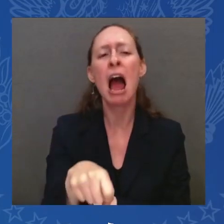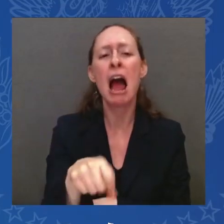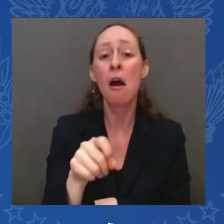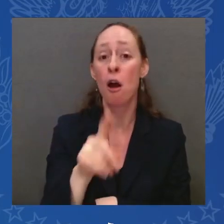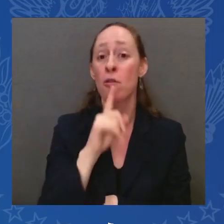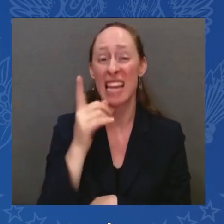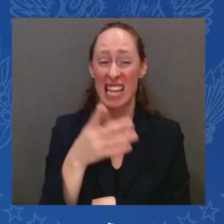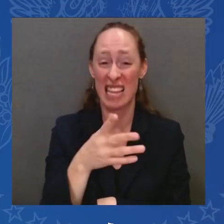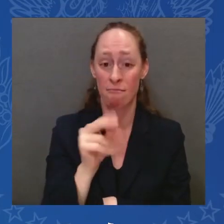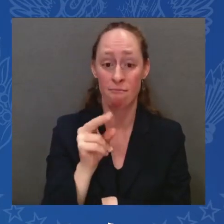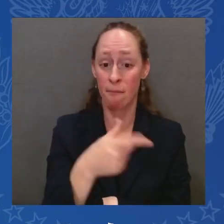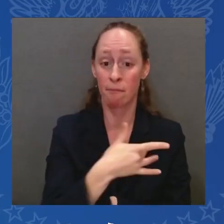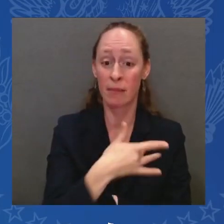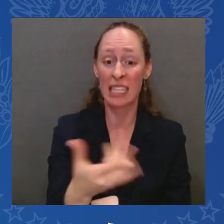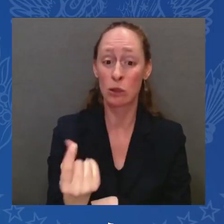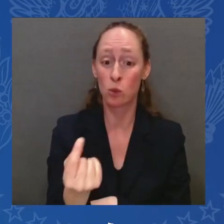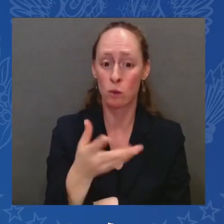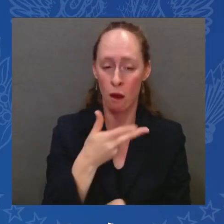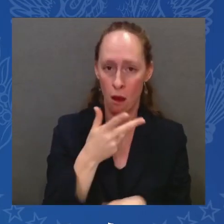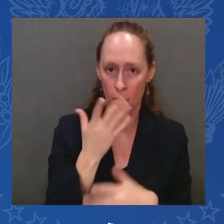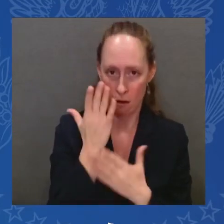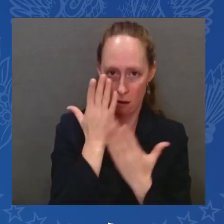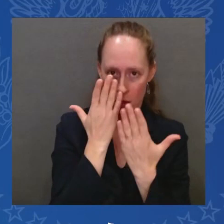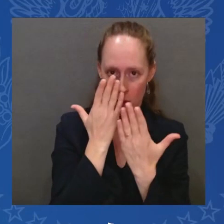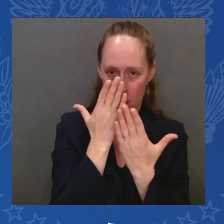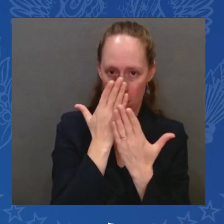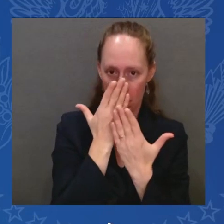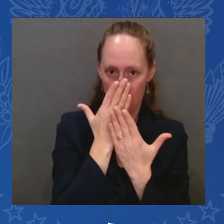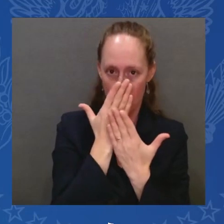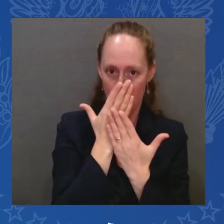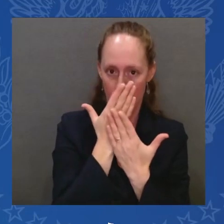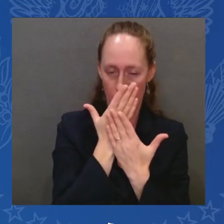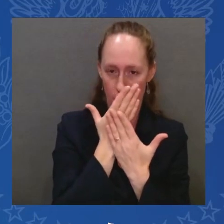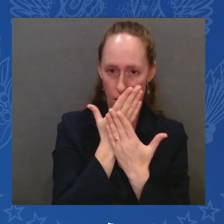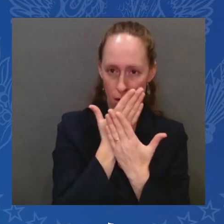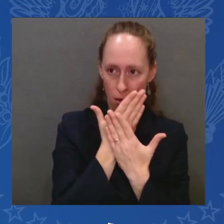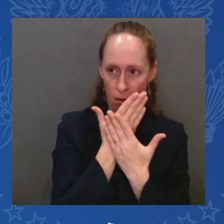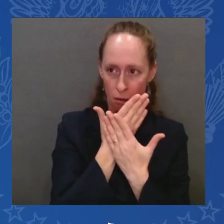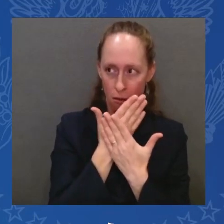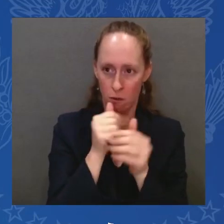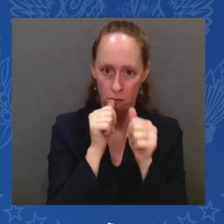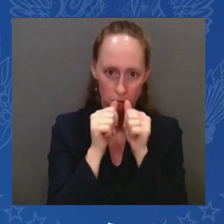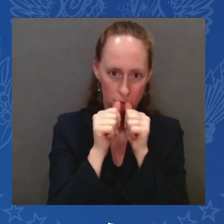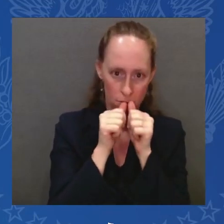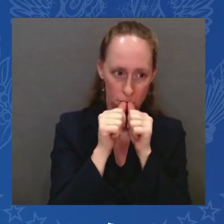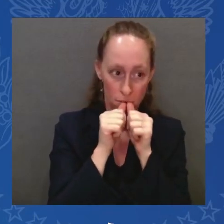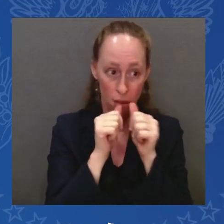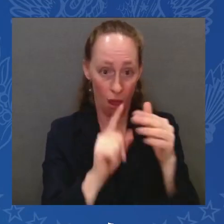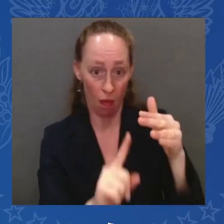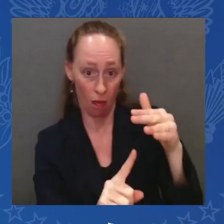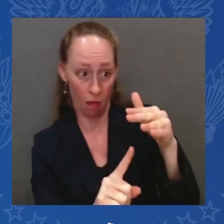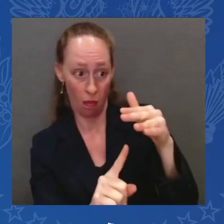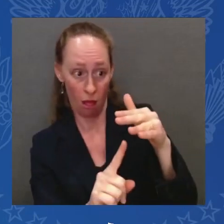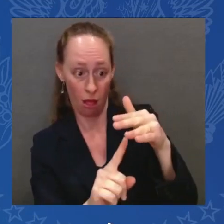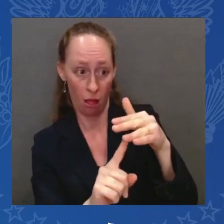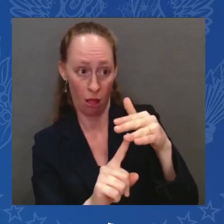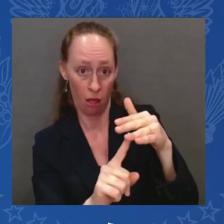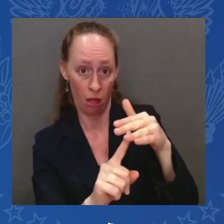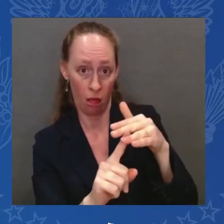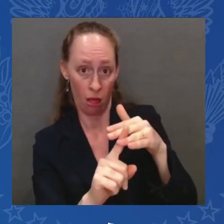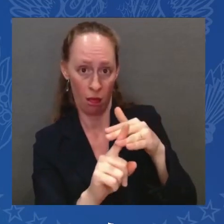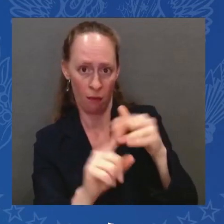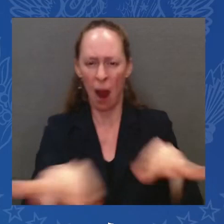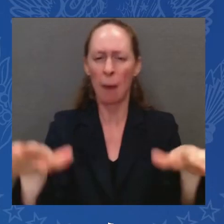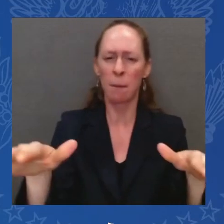a little bit of oxygen. And that's why I've secured the largest ever increase in funding for physical security for non-profits, including